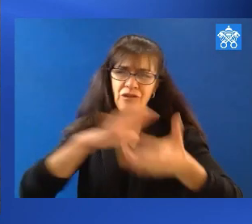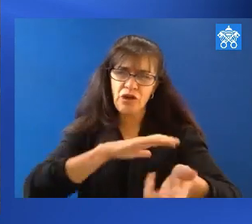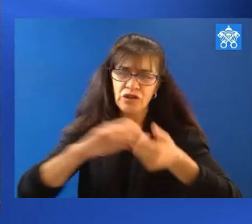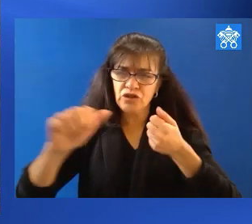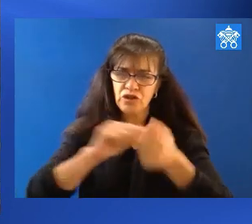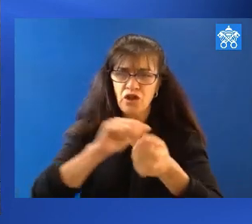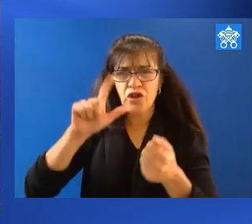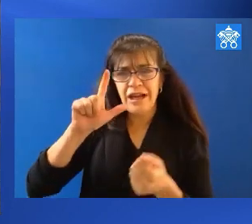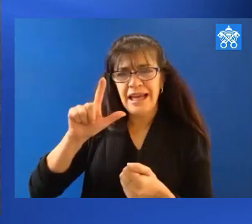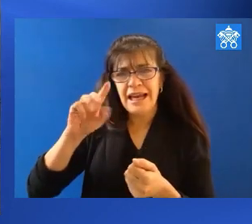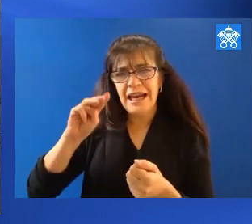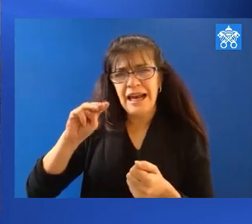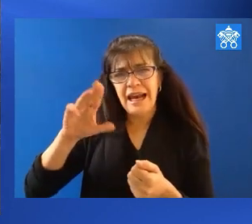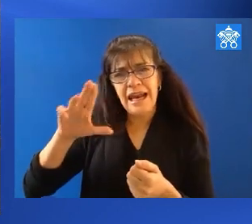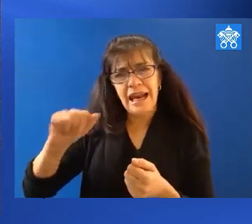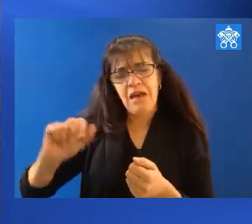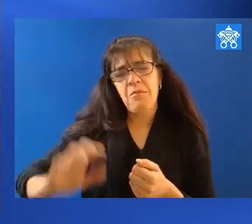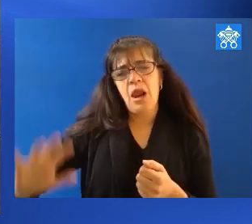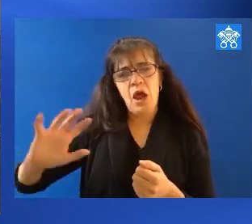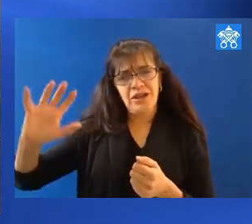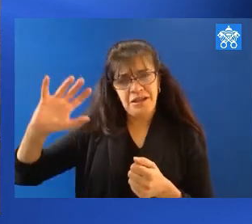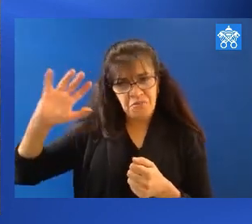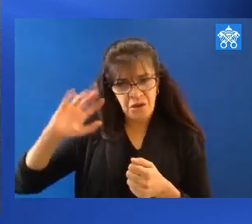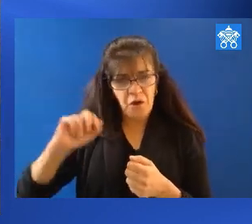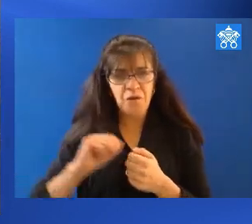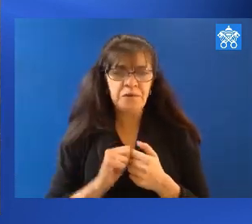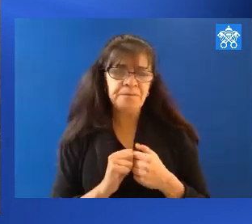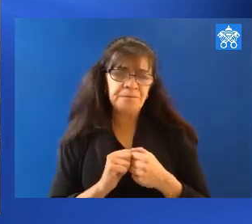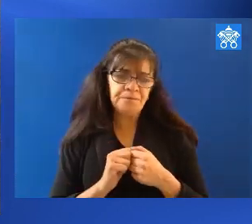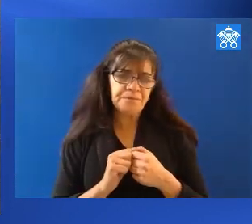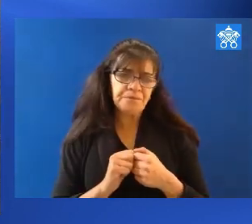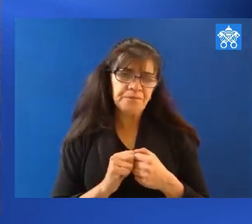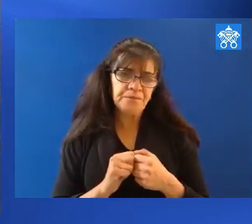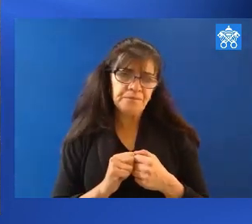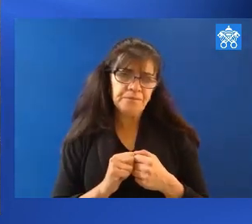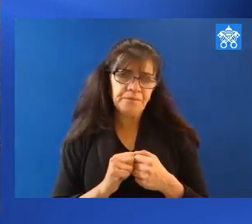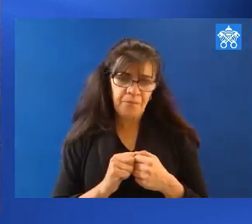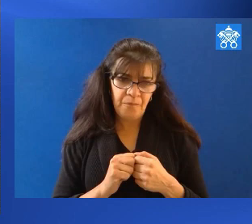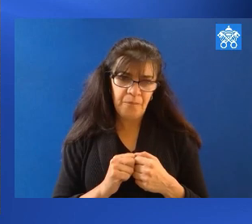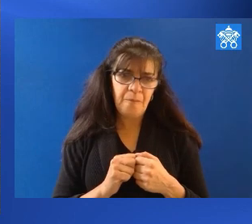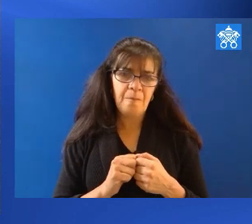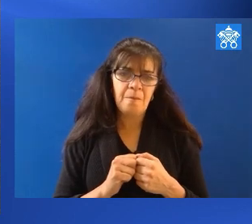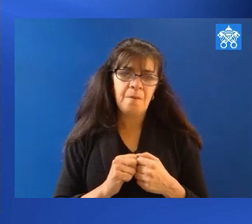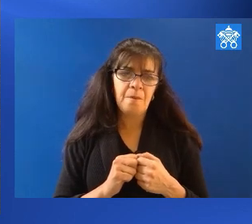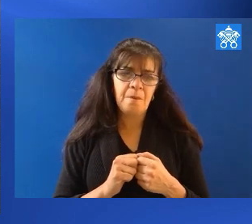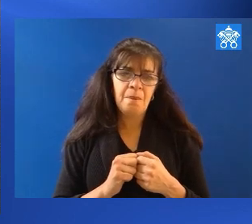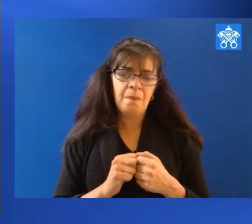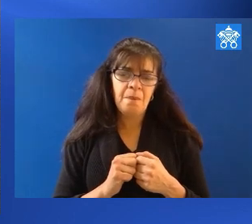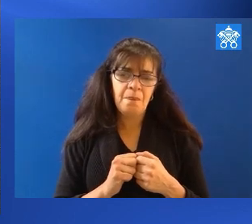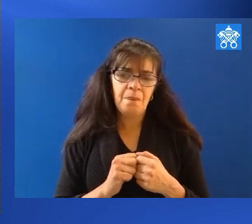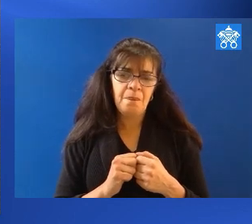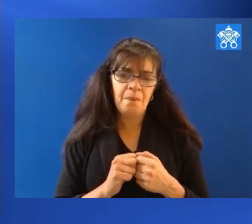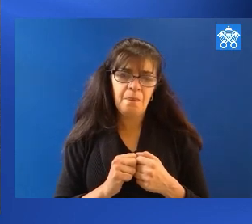and people world over have endured and have seen and witnessed.